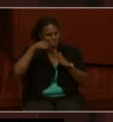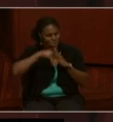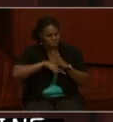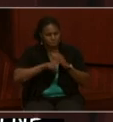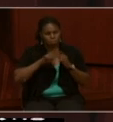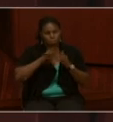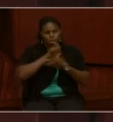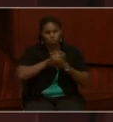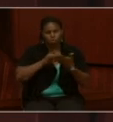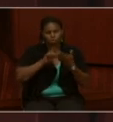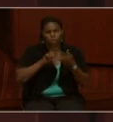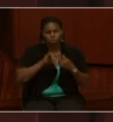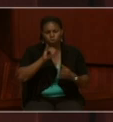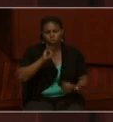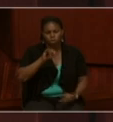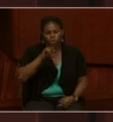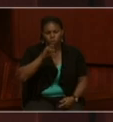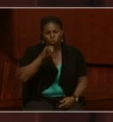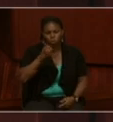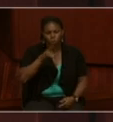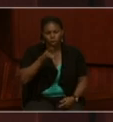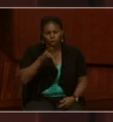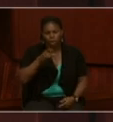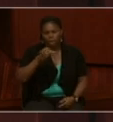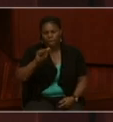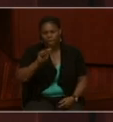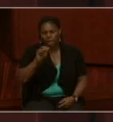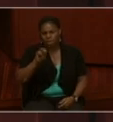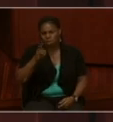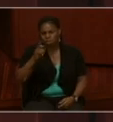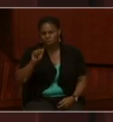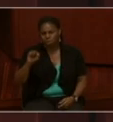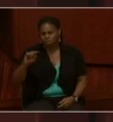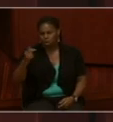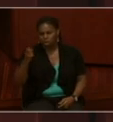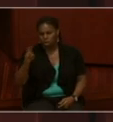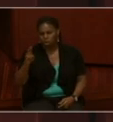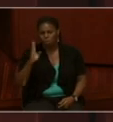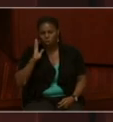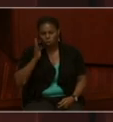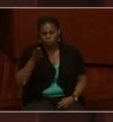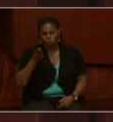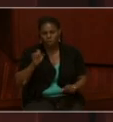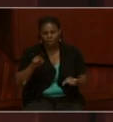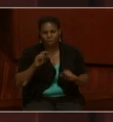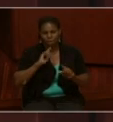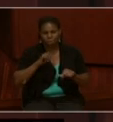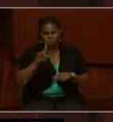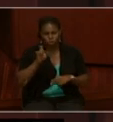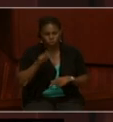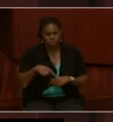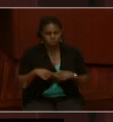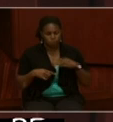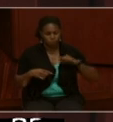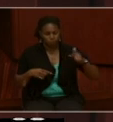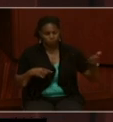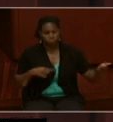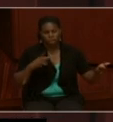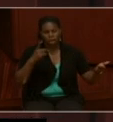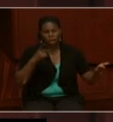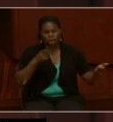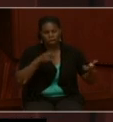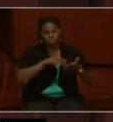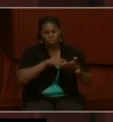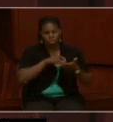to inquire at NARA.gov, we should be able to answer that question. Thank you. Are there records available for Bainbridge